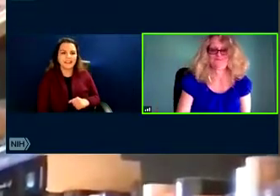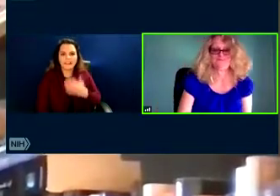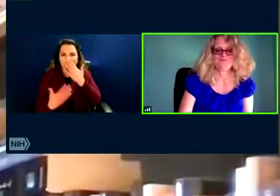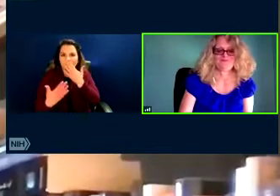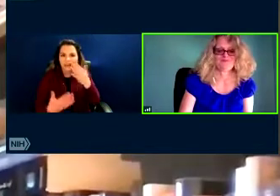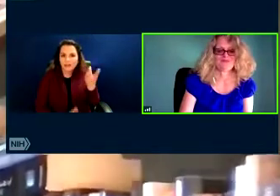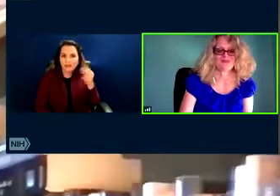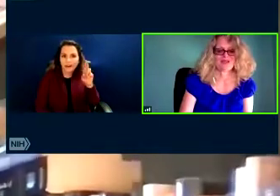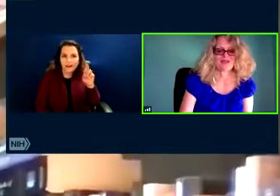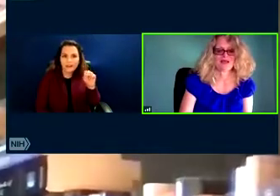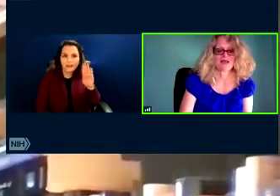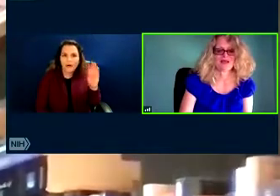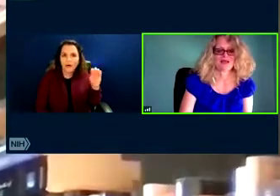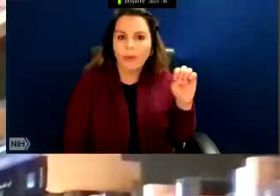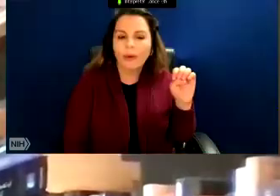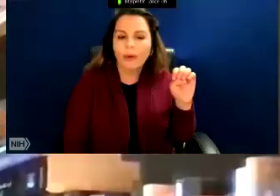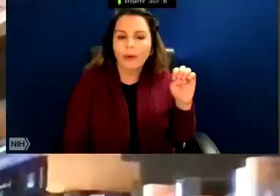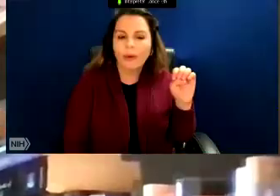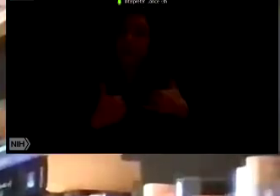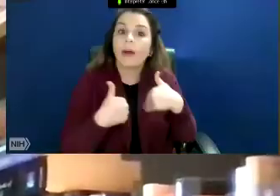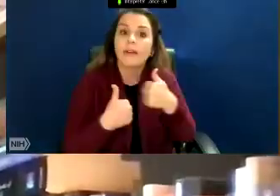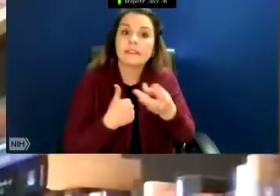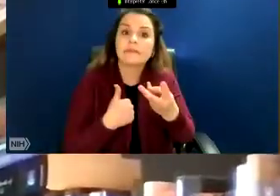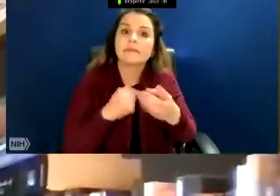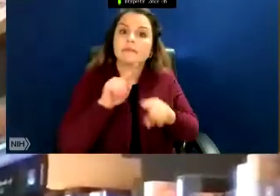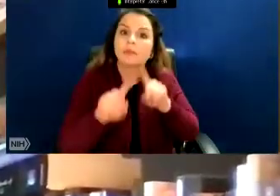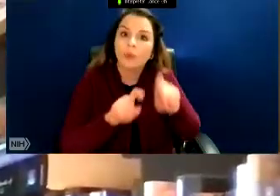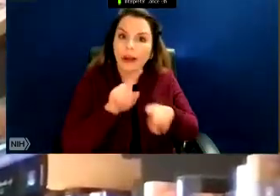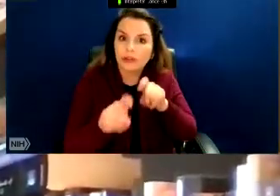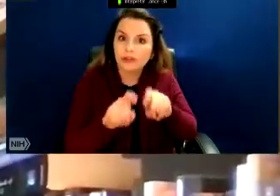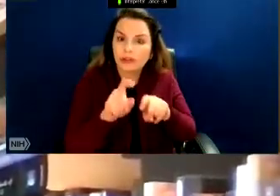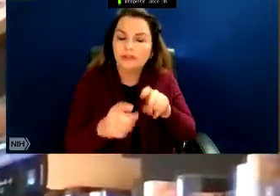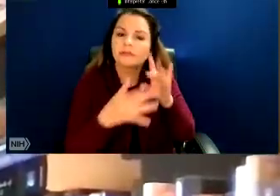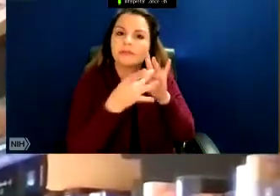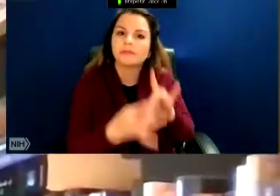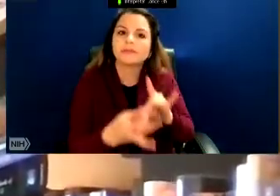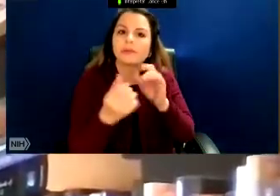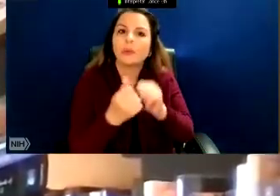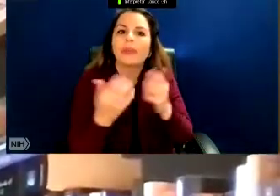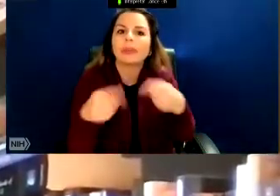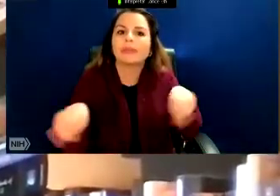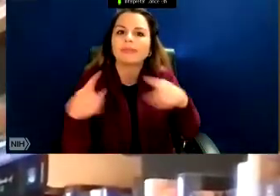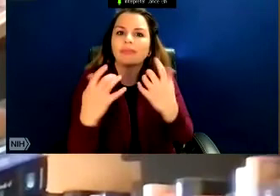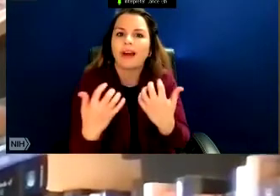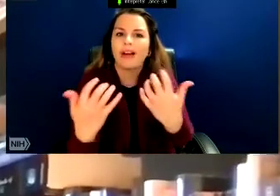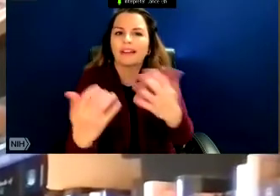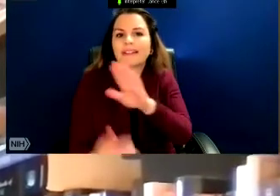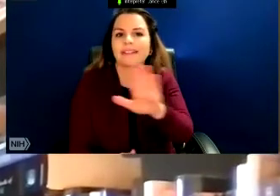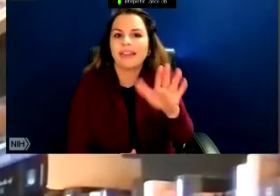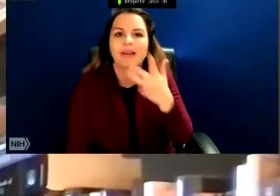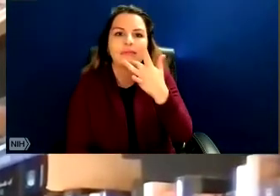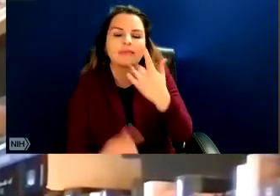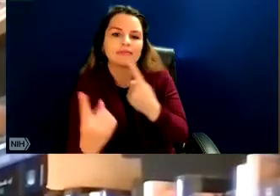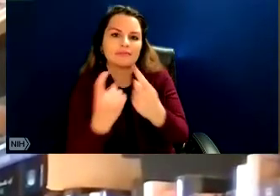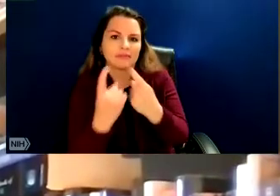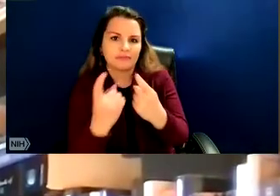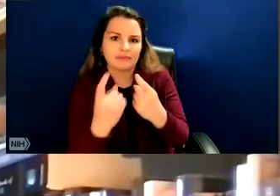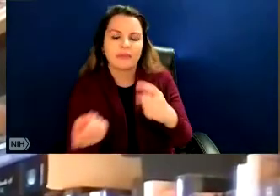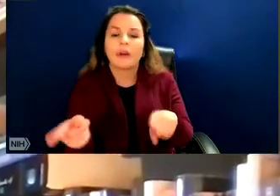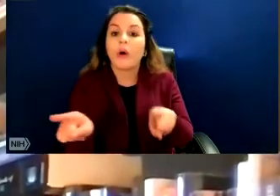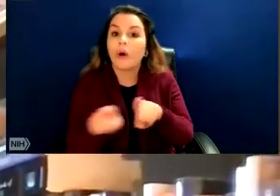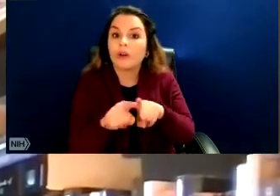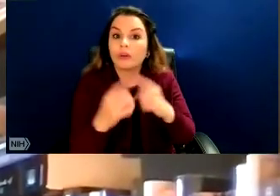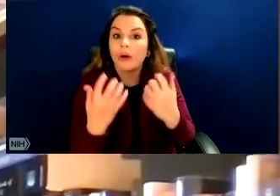Let me start with some questions, Sid, that will take you a little bit further into some of the interests of our audience. An audience member says, I